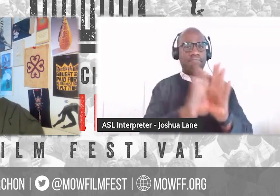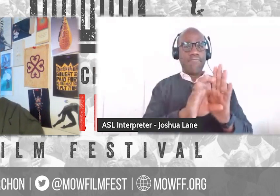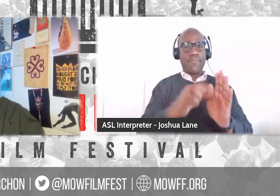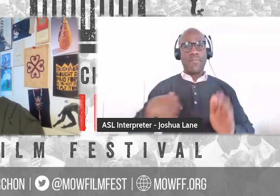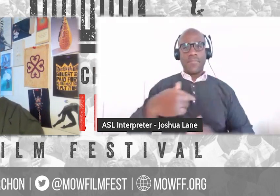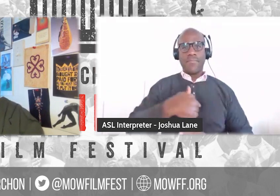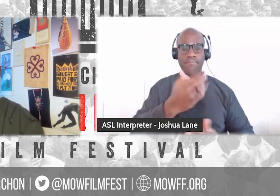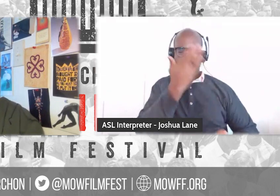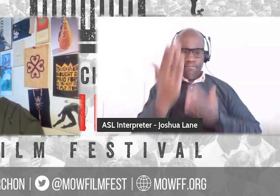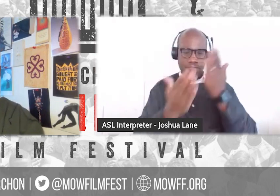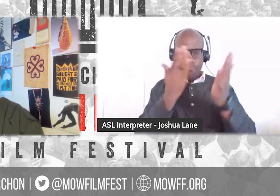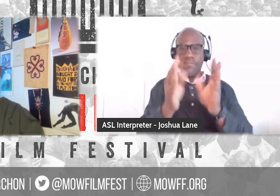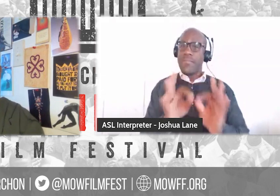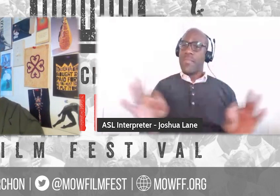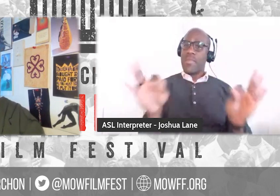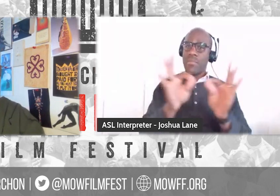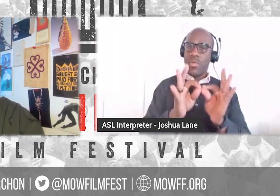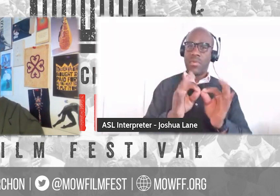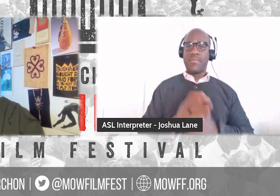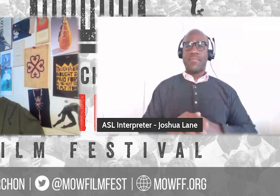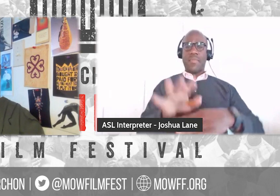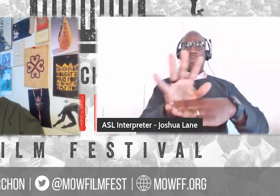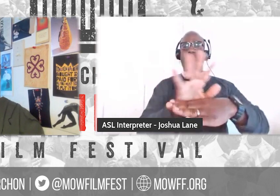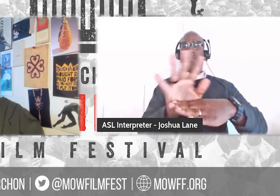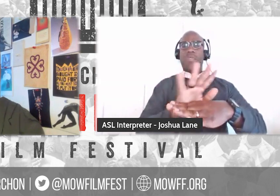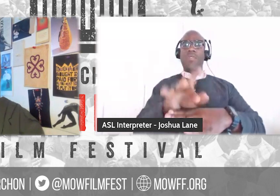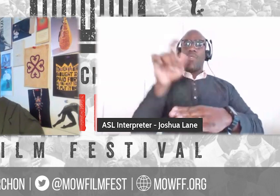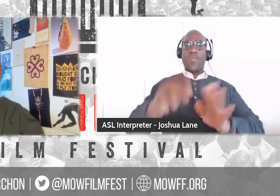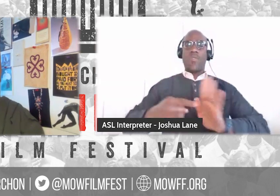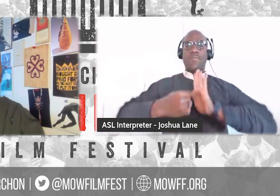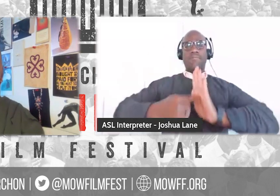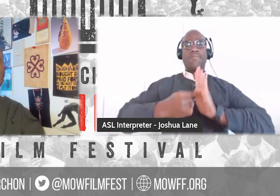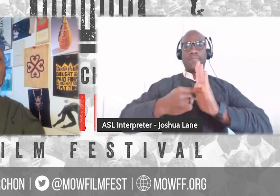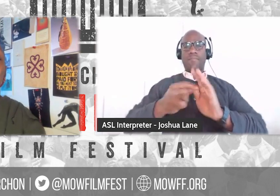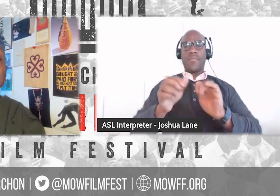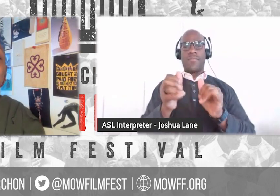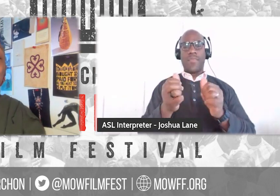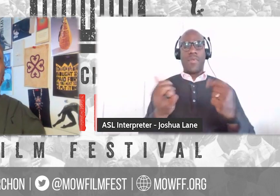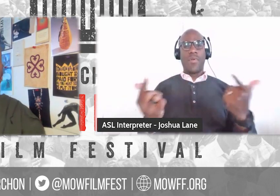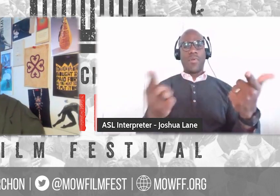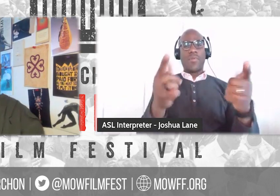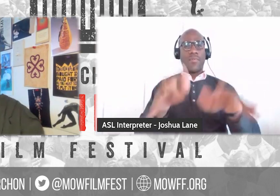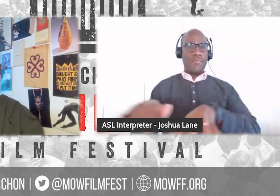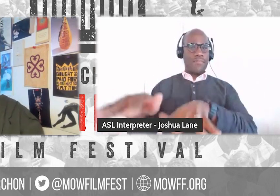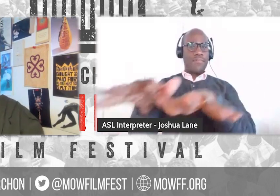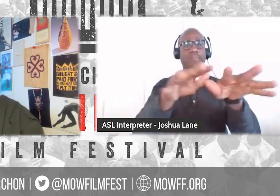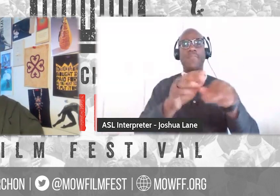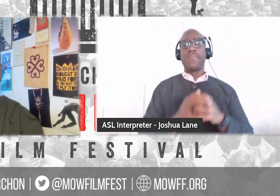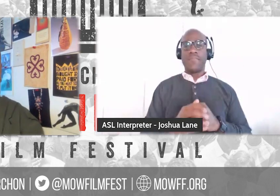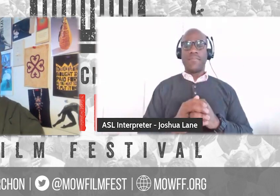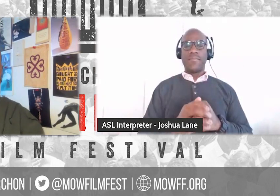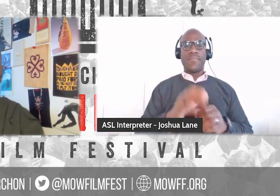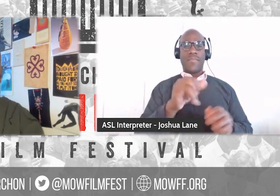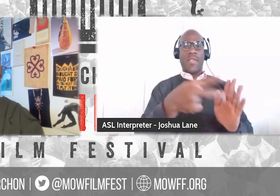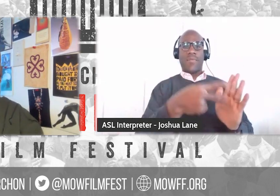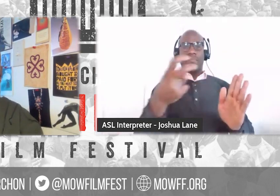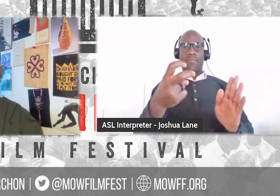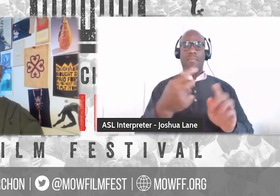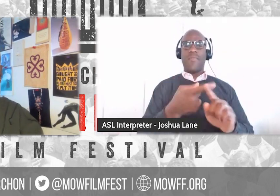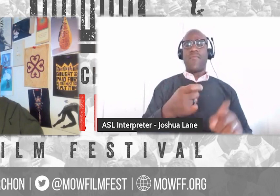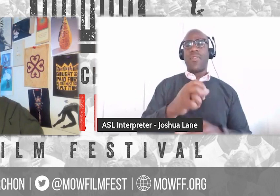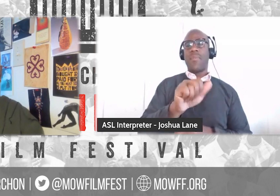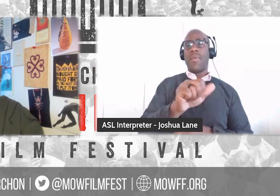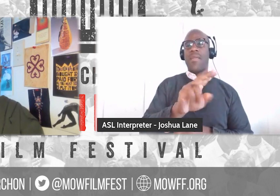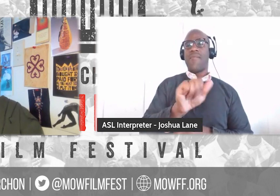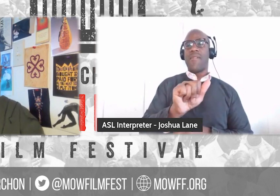Cinema should reflect us all. Those words by filmmaker Ava DuVernay speak to the